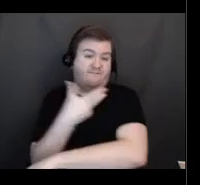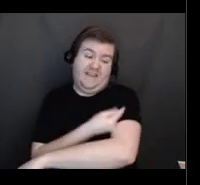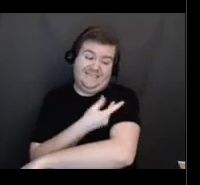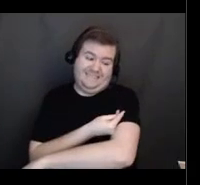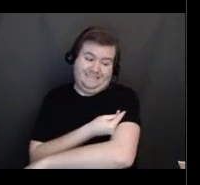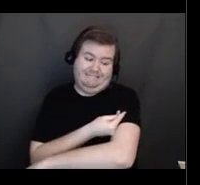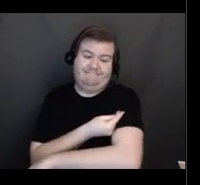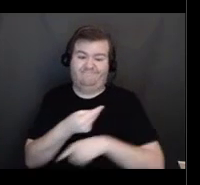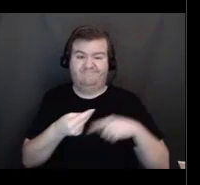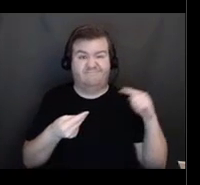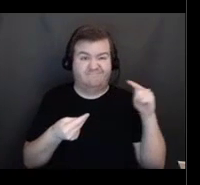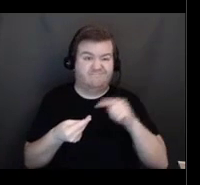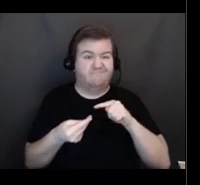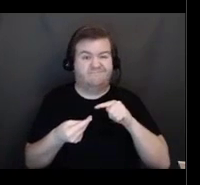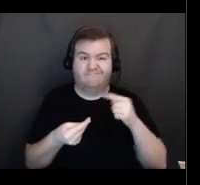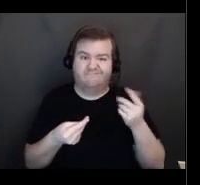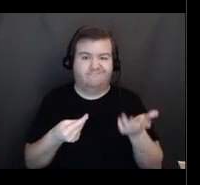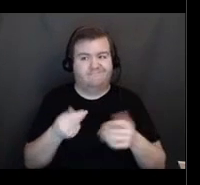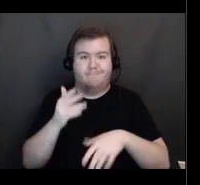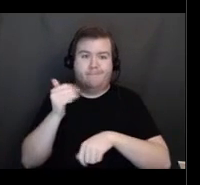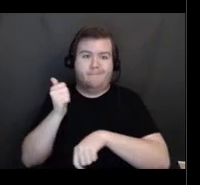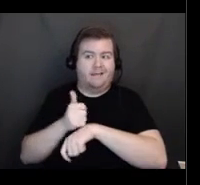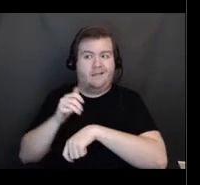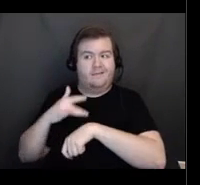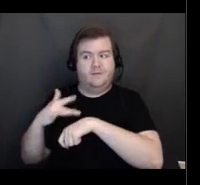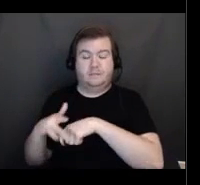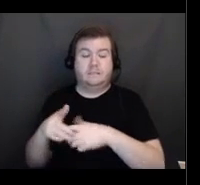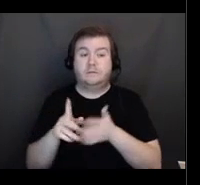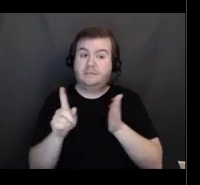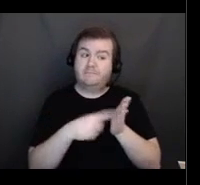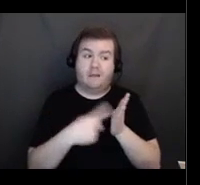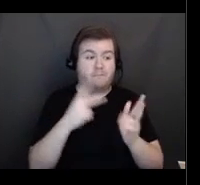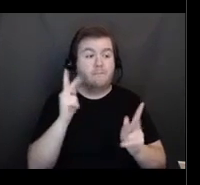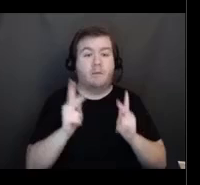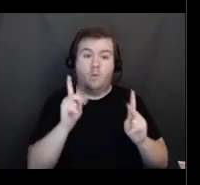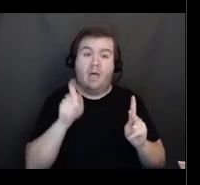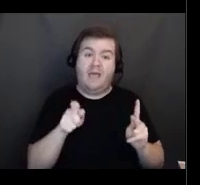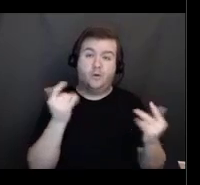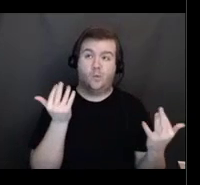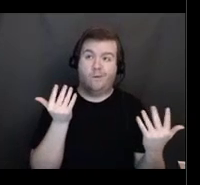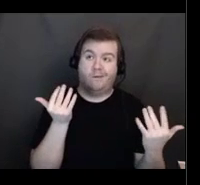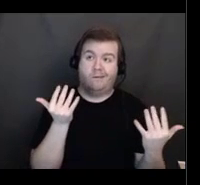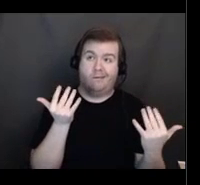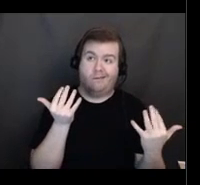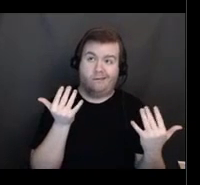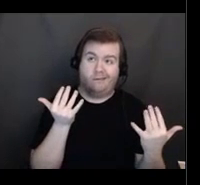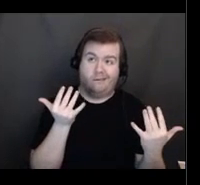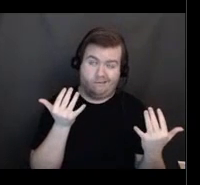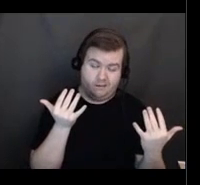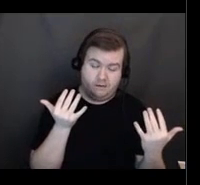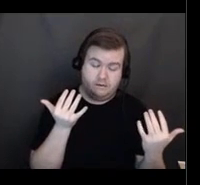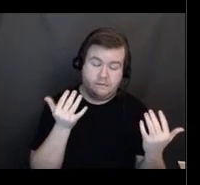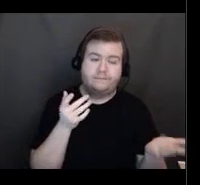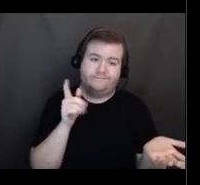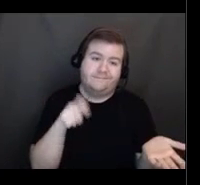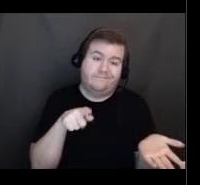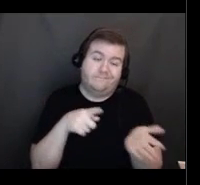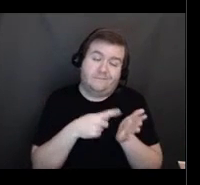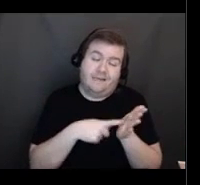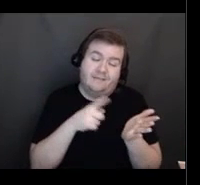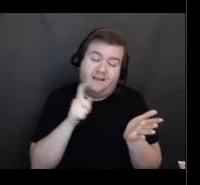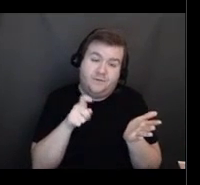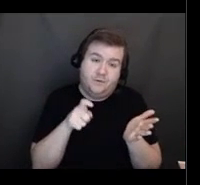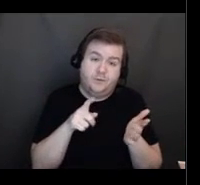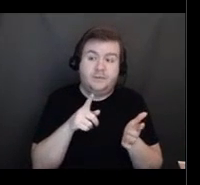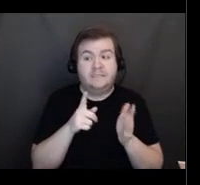And so there may be times that people are going to have to wait and people are going to have to, you know,